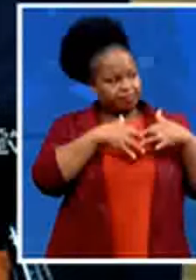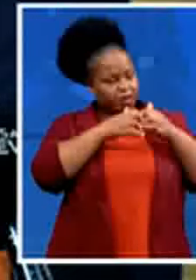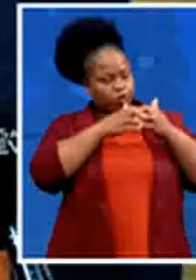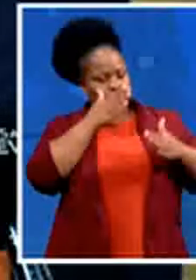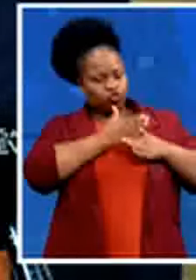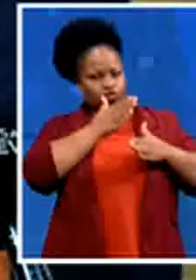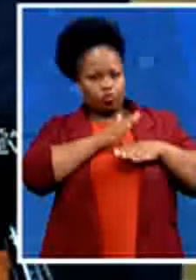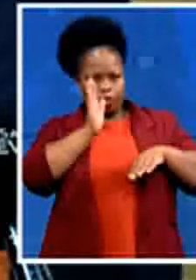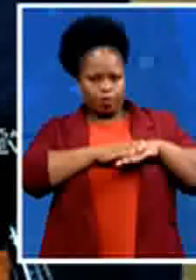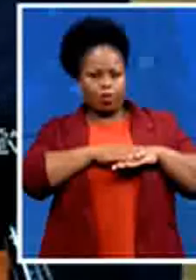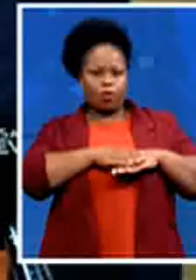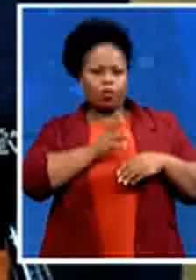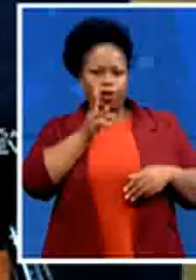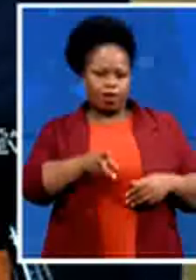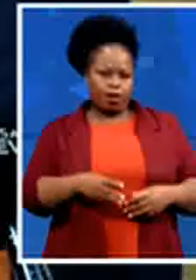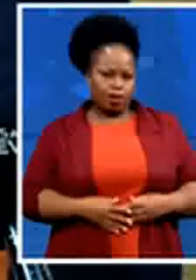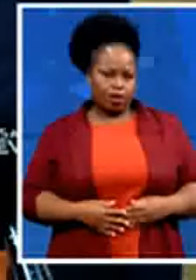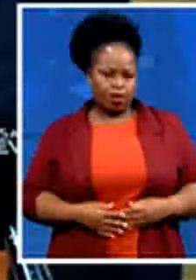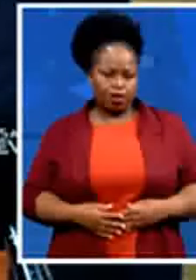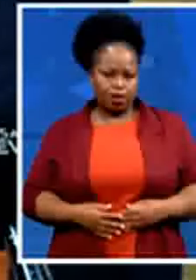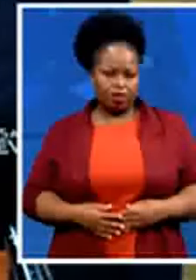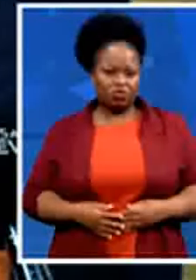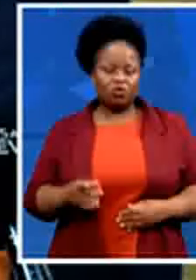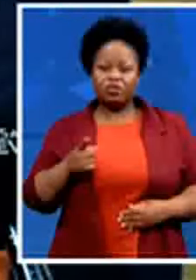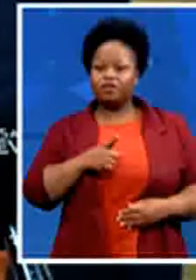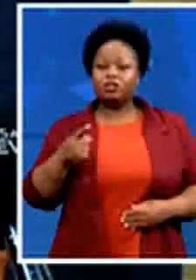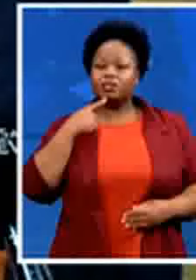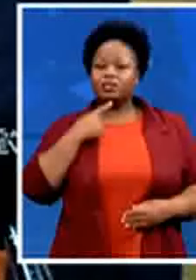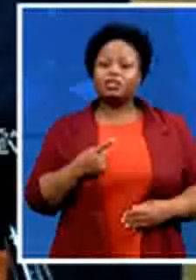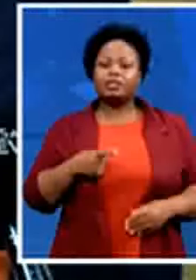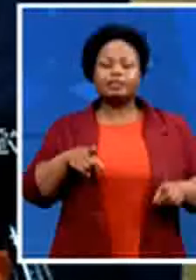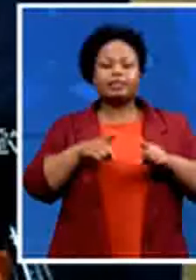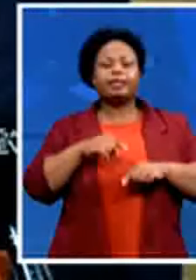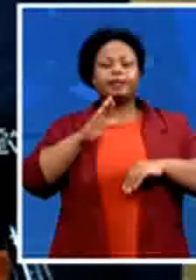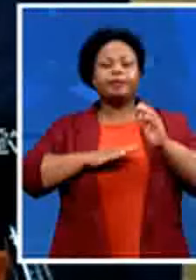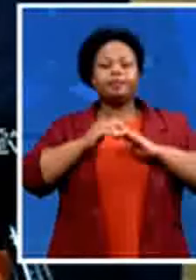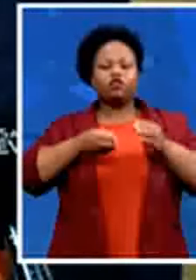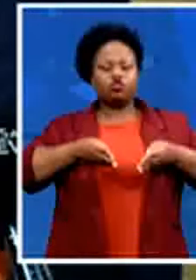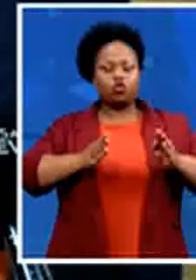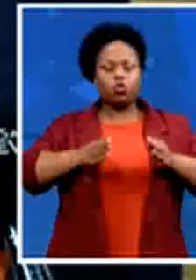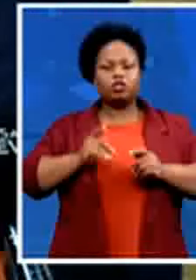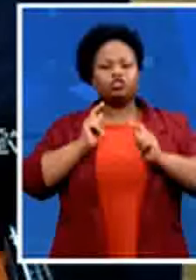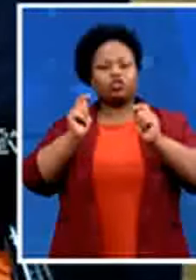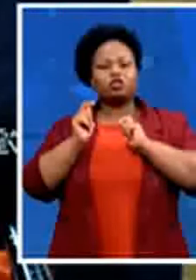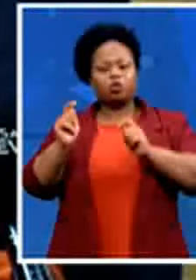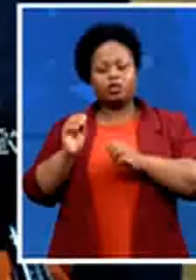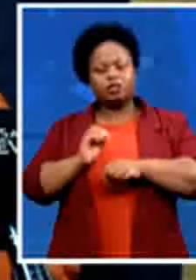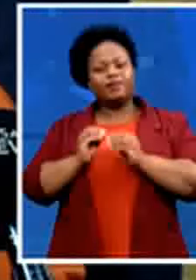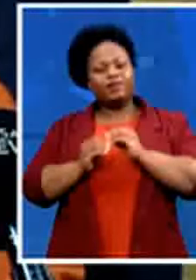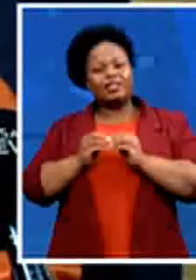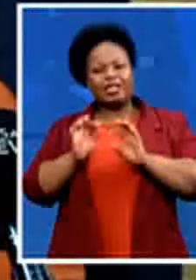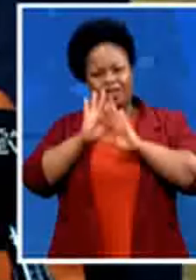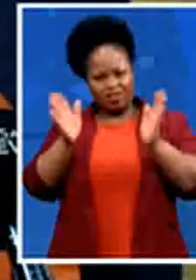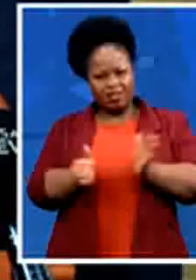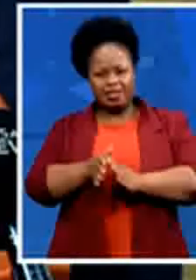investing in infrastructure also includes that we need to do maintenance maintenance and repairs